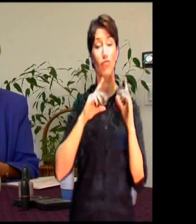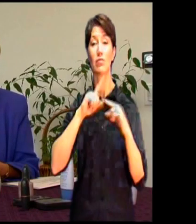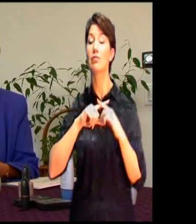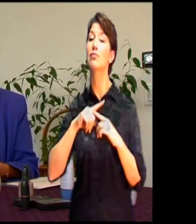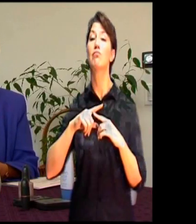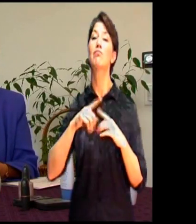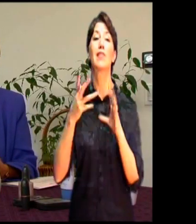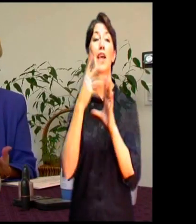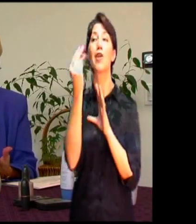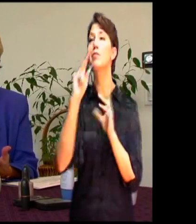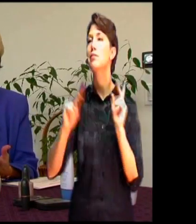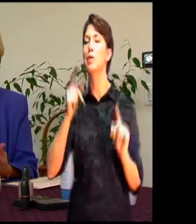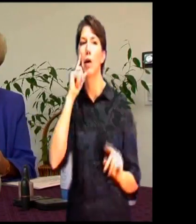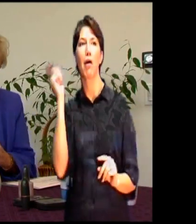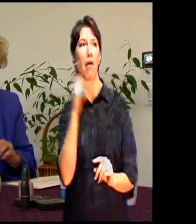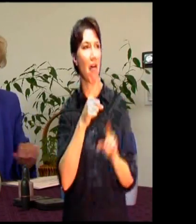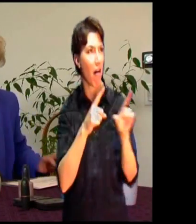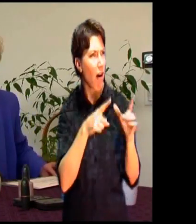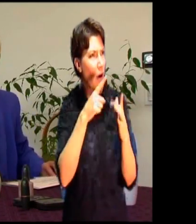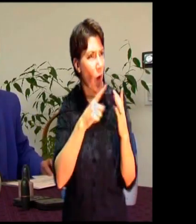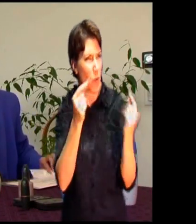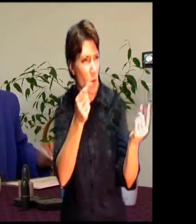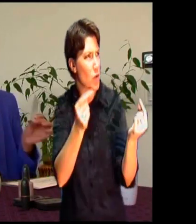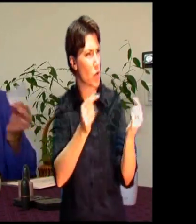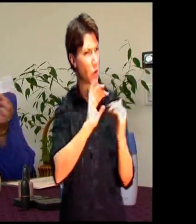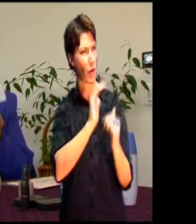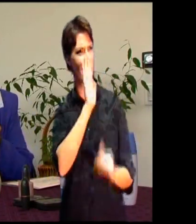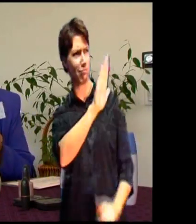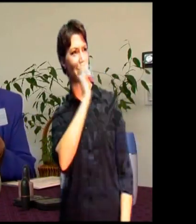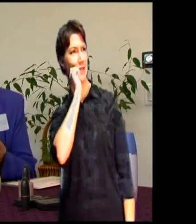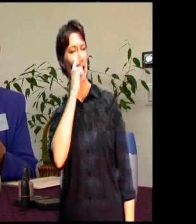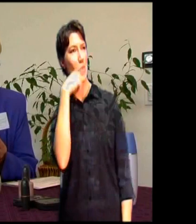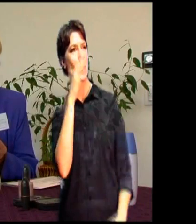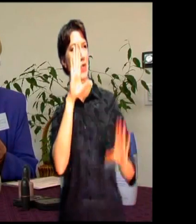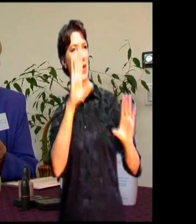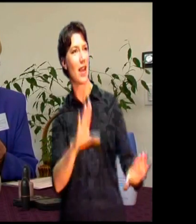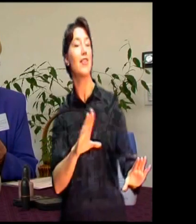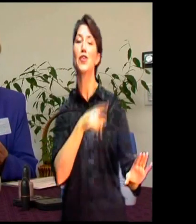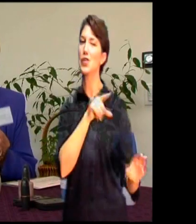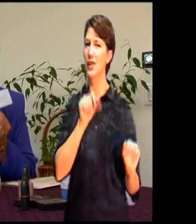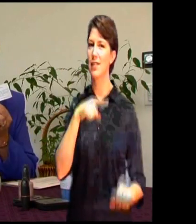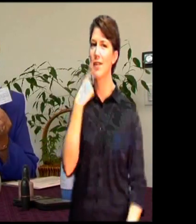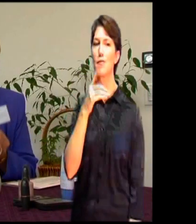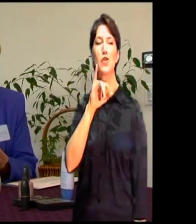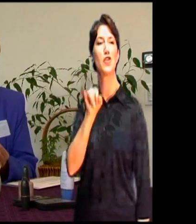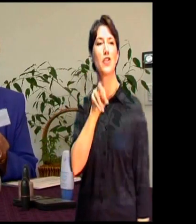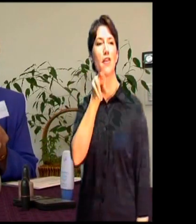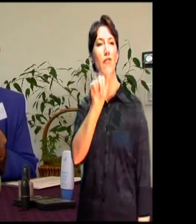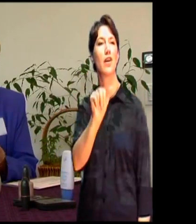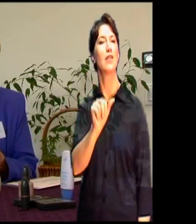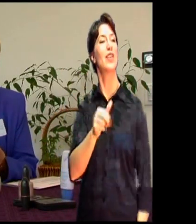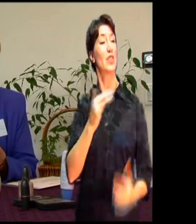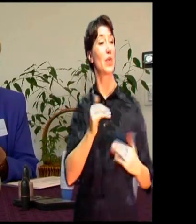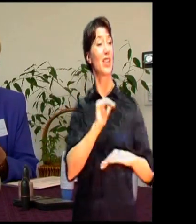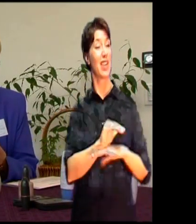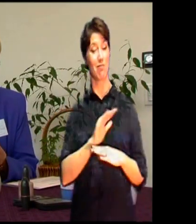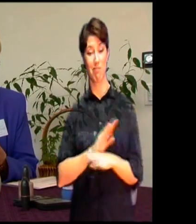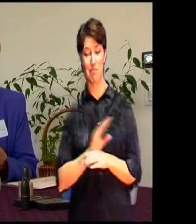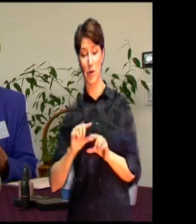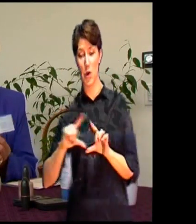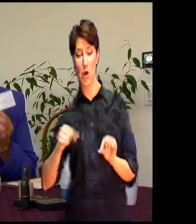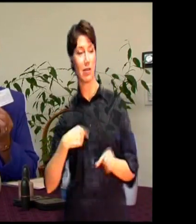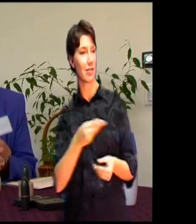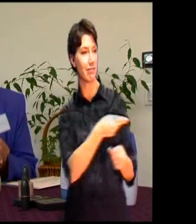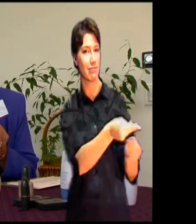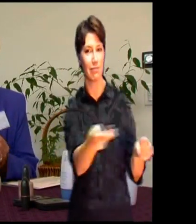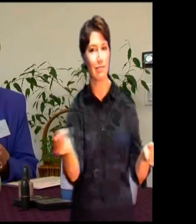looks great. You can say it's Jaffra. That's why I've given each of you my business card because you are going to get compliments on your skin.